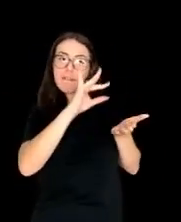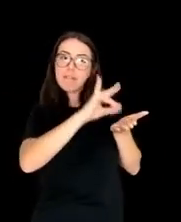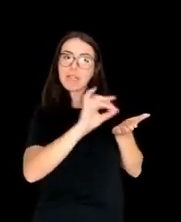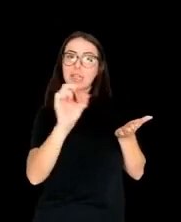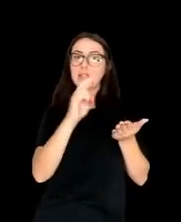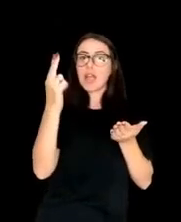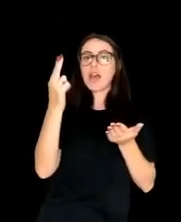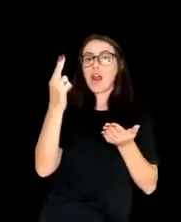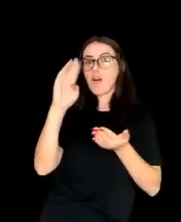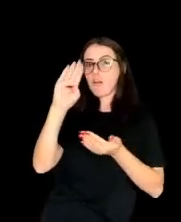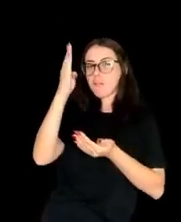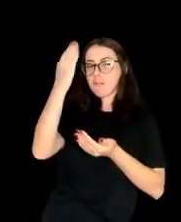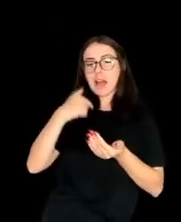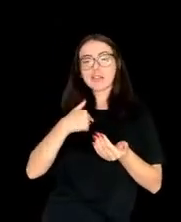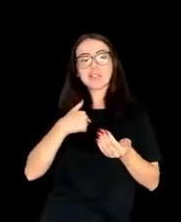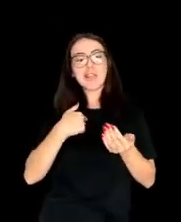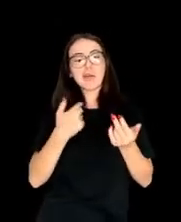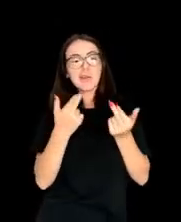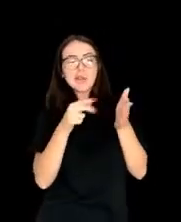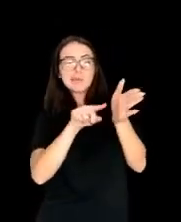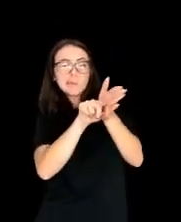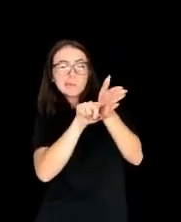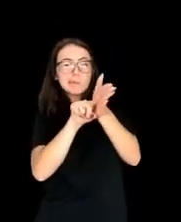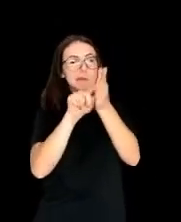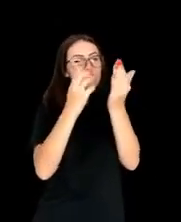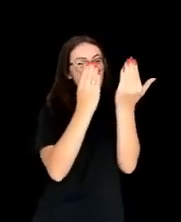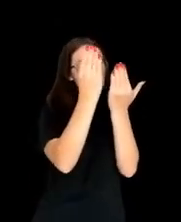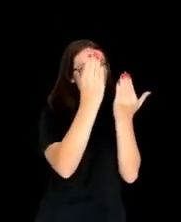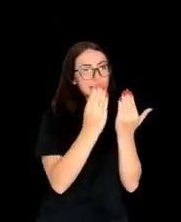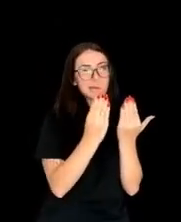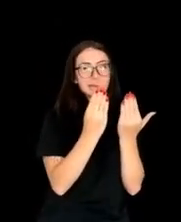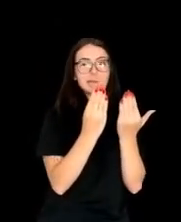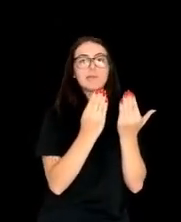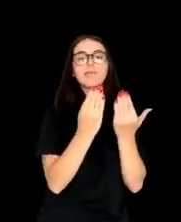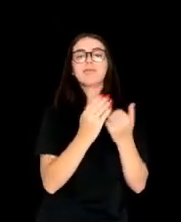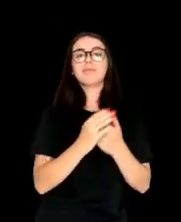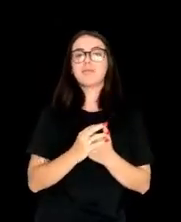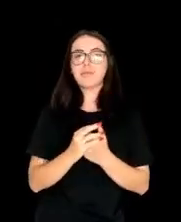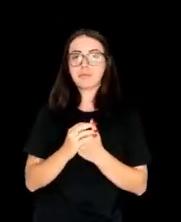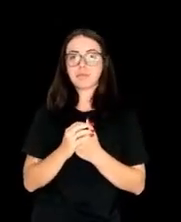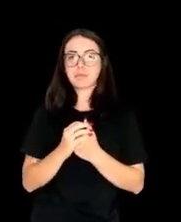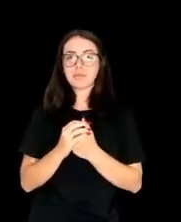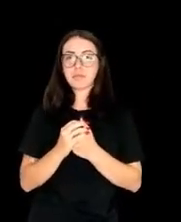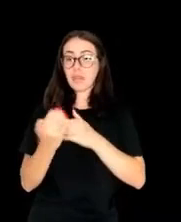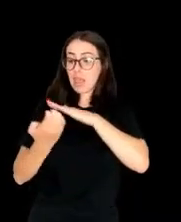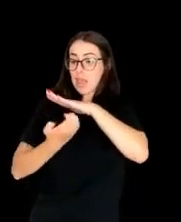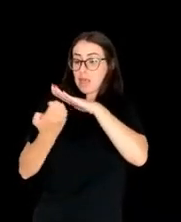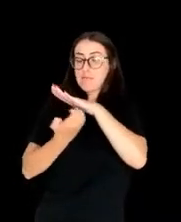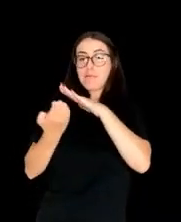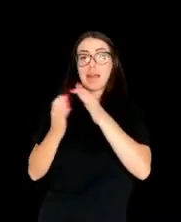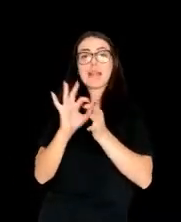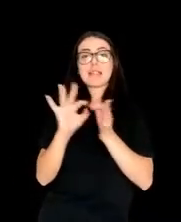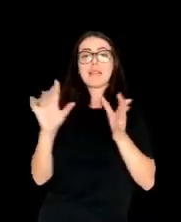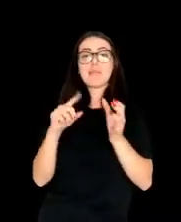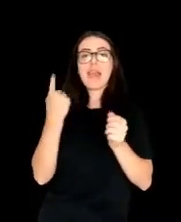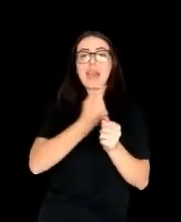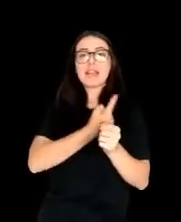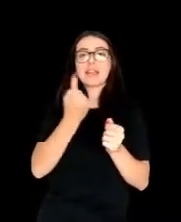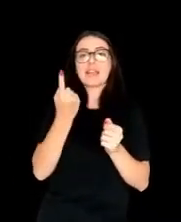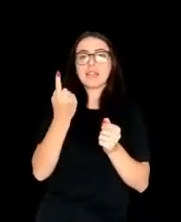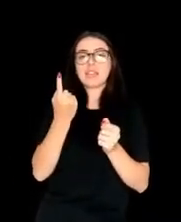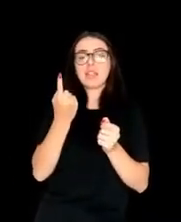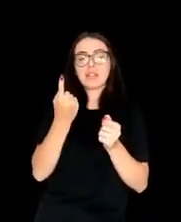to care about the authoritativeness of our search results and about how search, were it not for that concern, could become